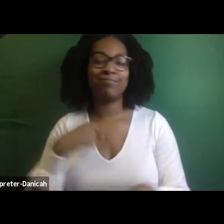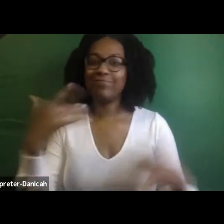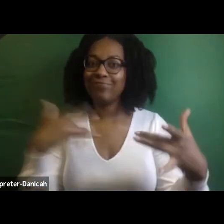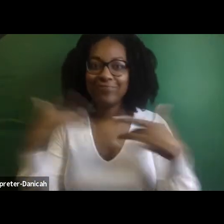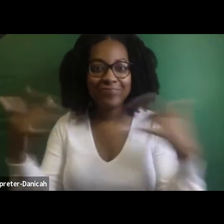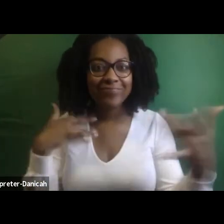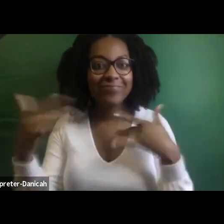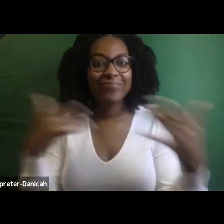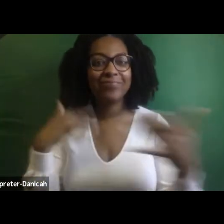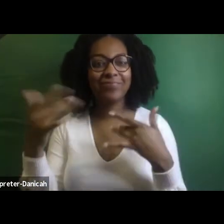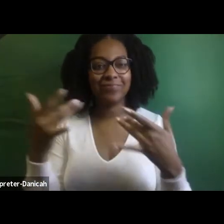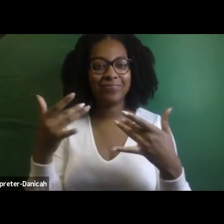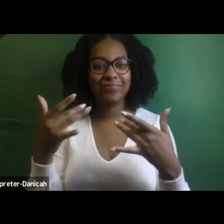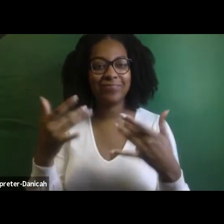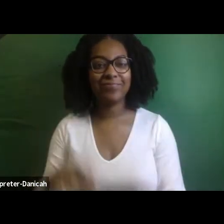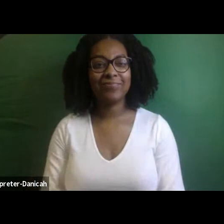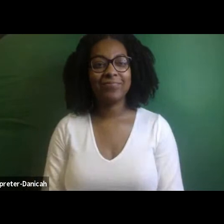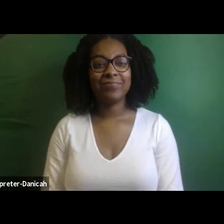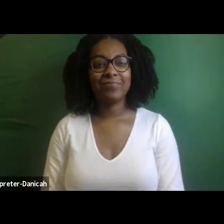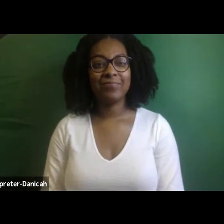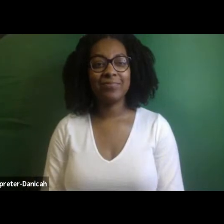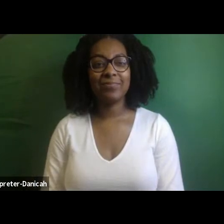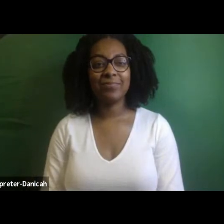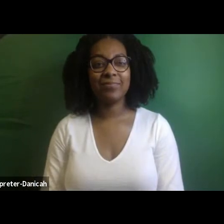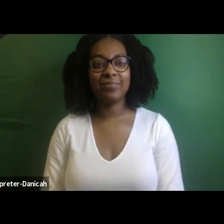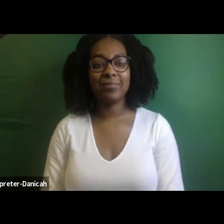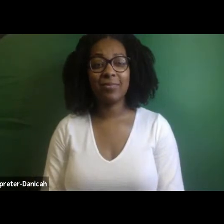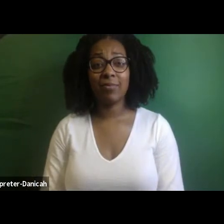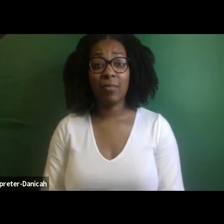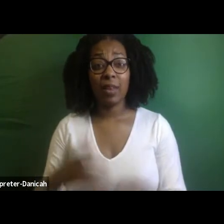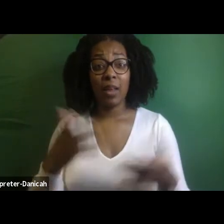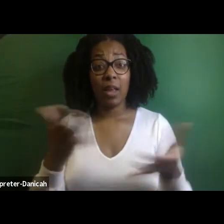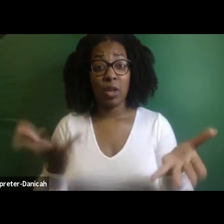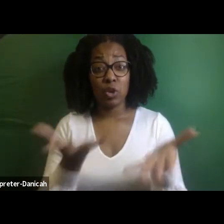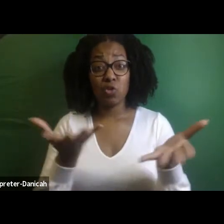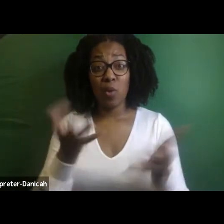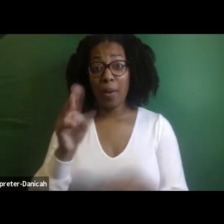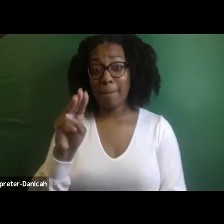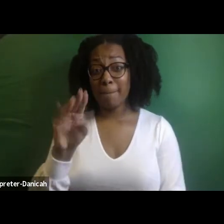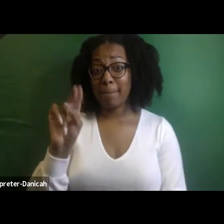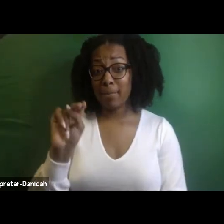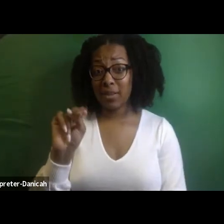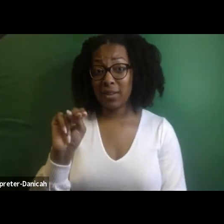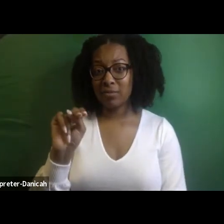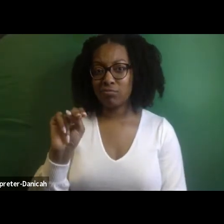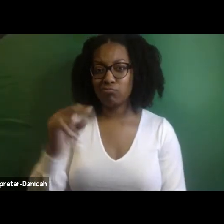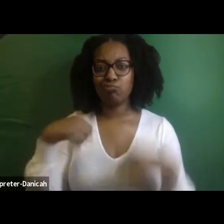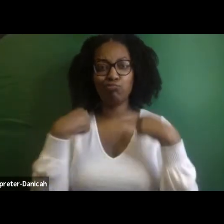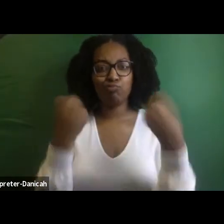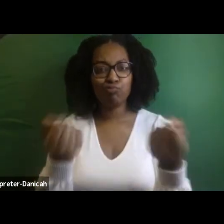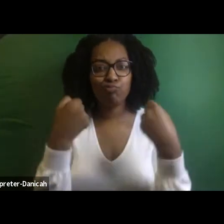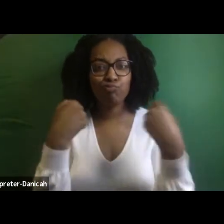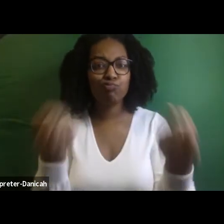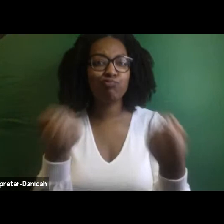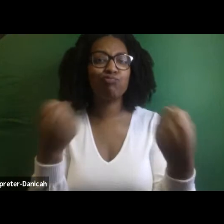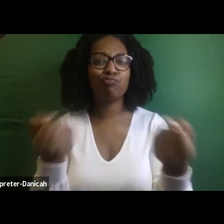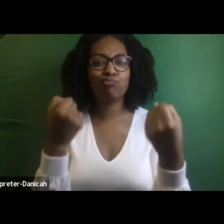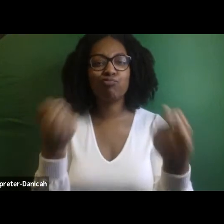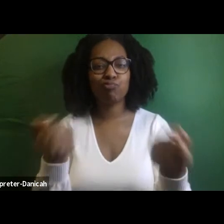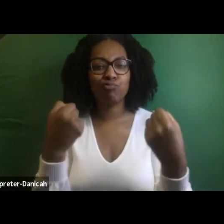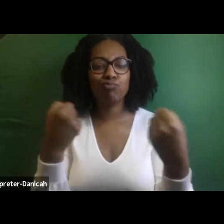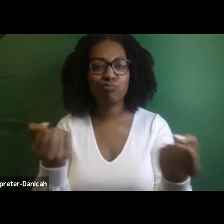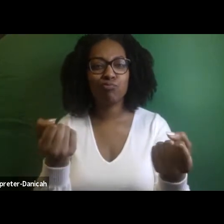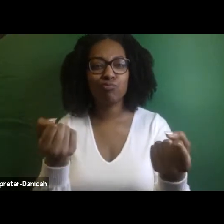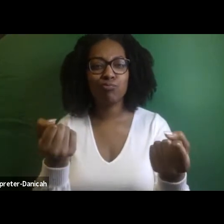I was just in my car so much. Here, we drive a lot. Like, you know, we have more space where we have to drive